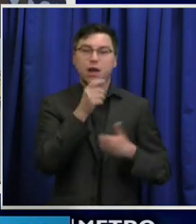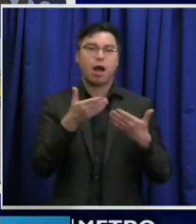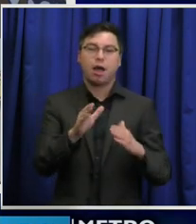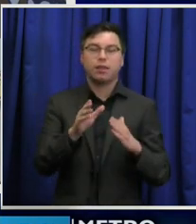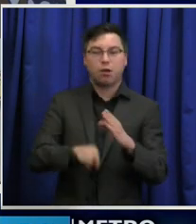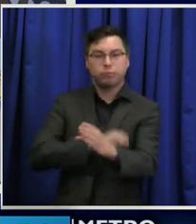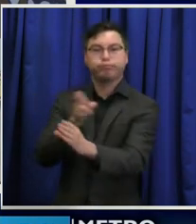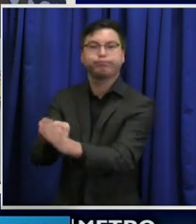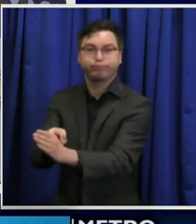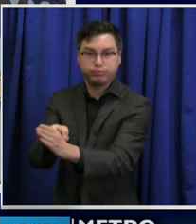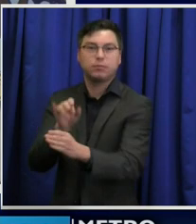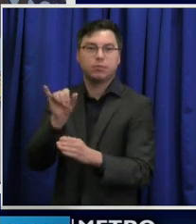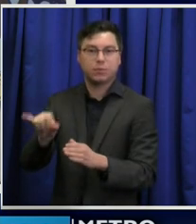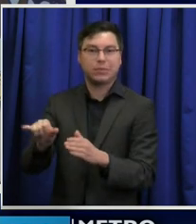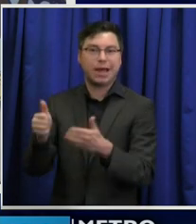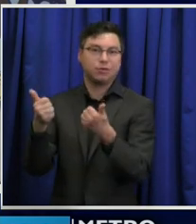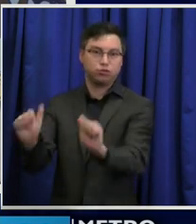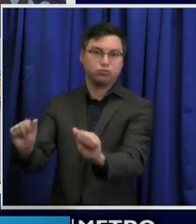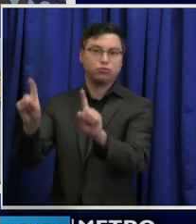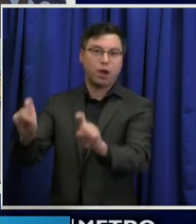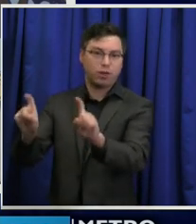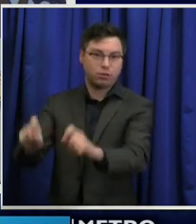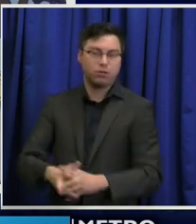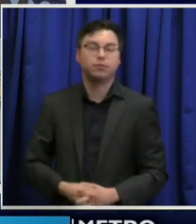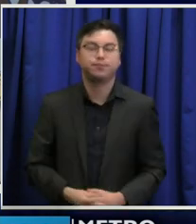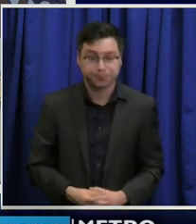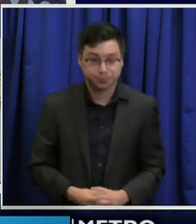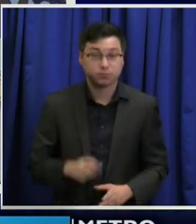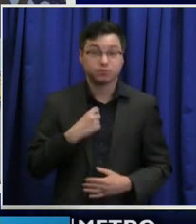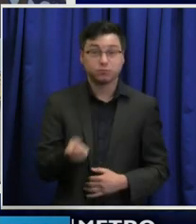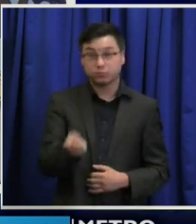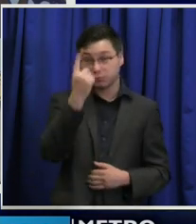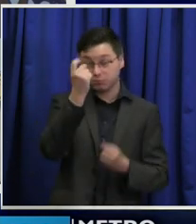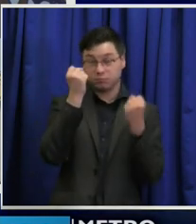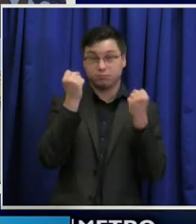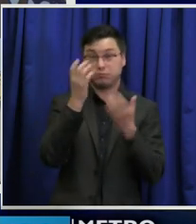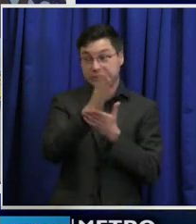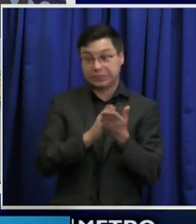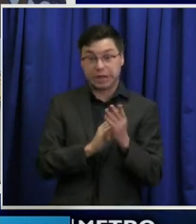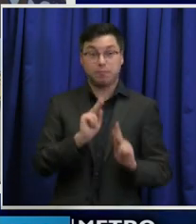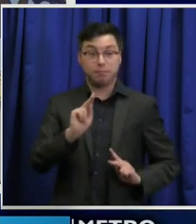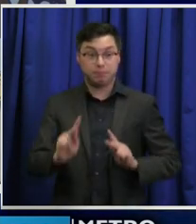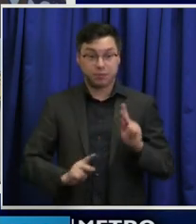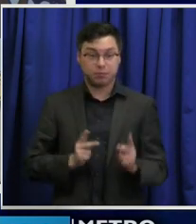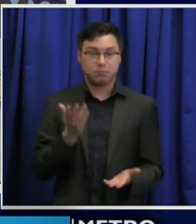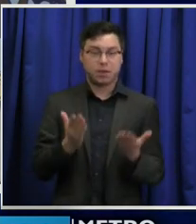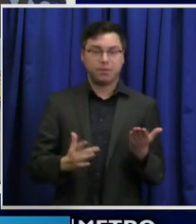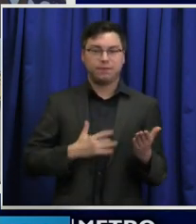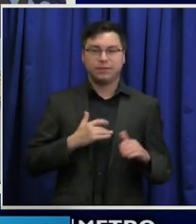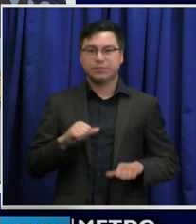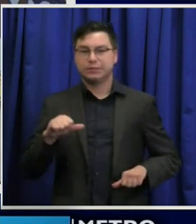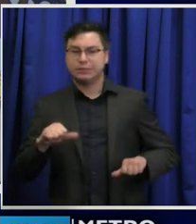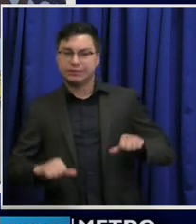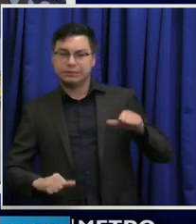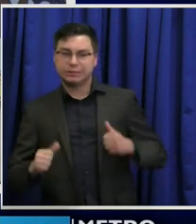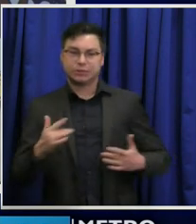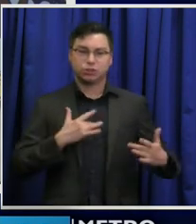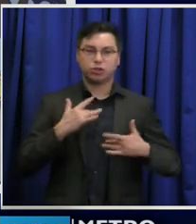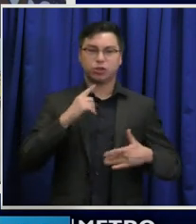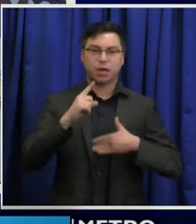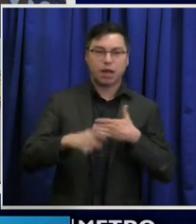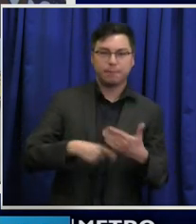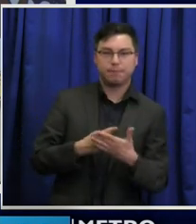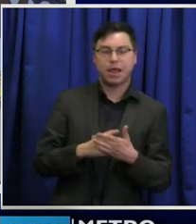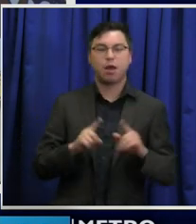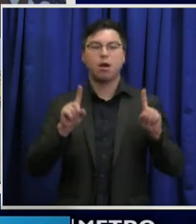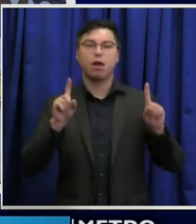The bottom line is this. It's understandable why some individuals might have concerns about being treated as guinea